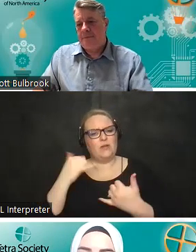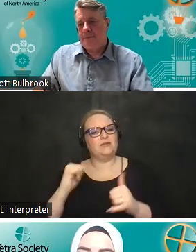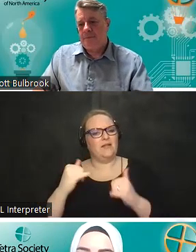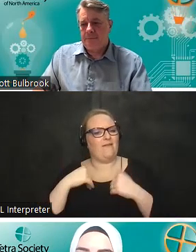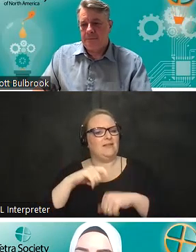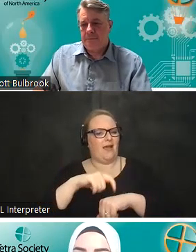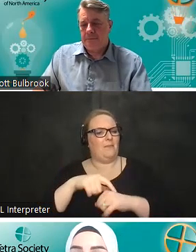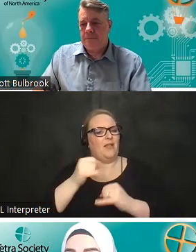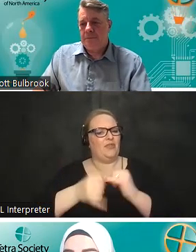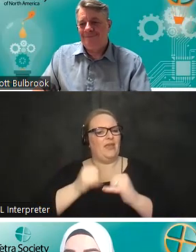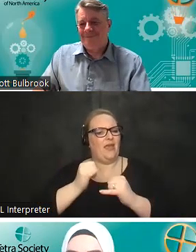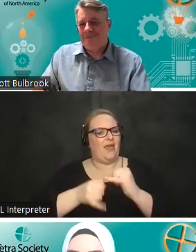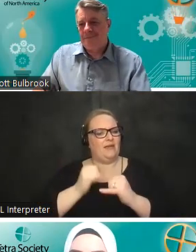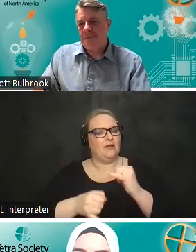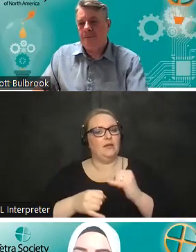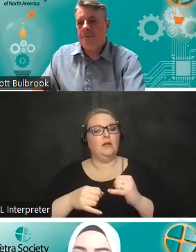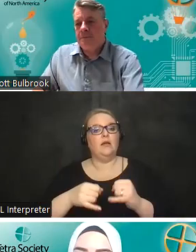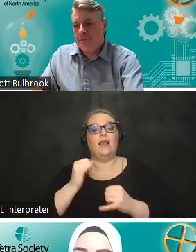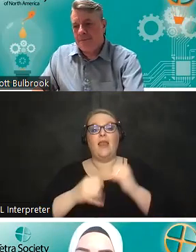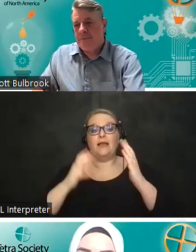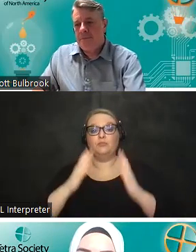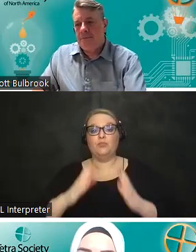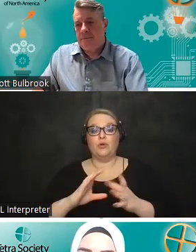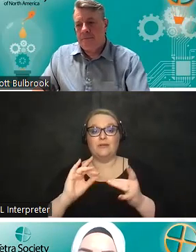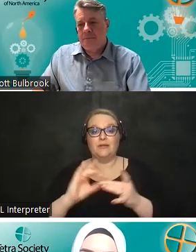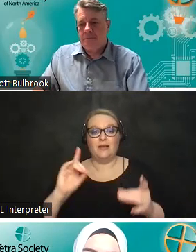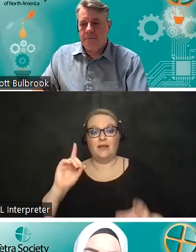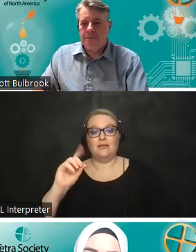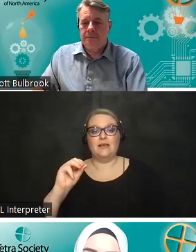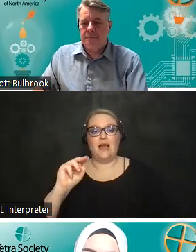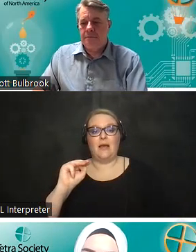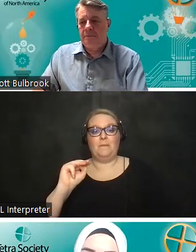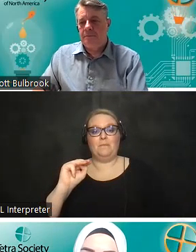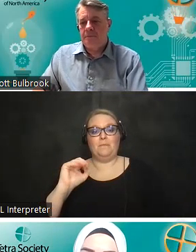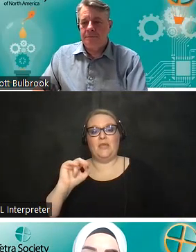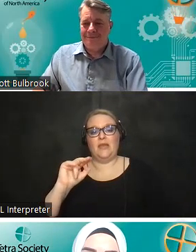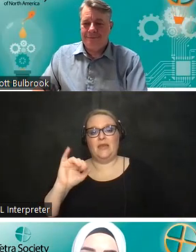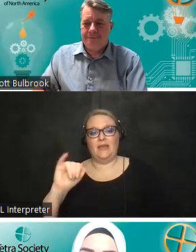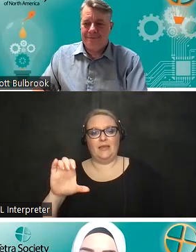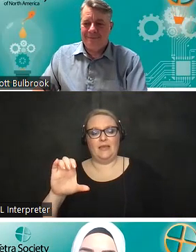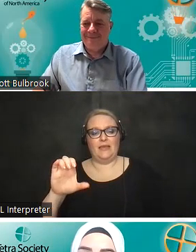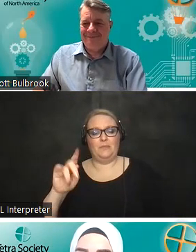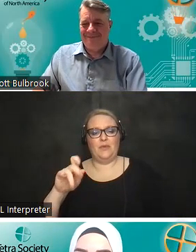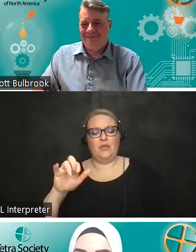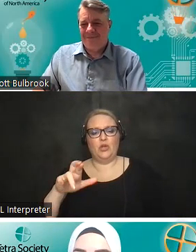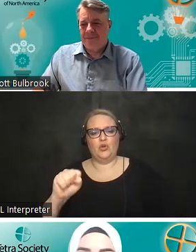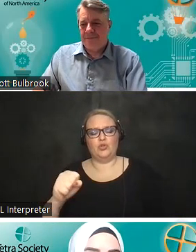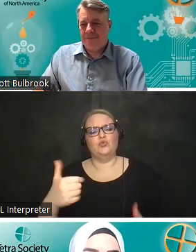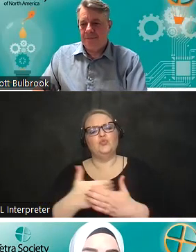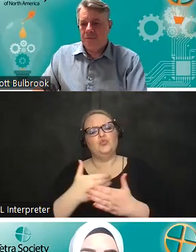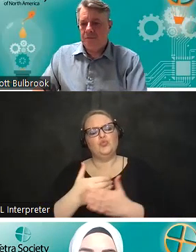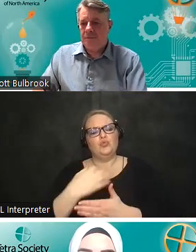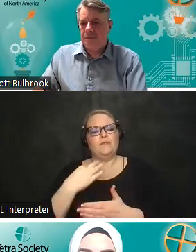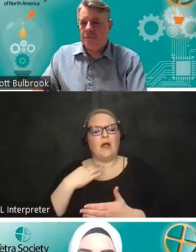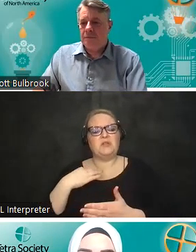um so last but not least dominic peters who is more of a newer volunteer but he's definitely really